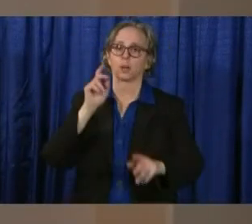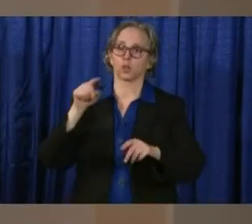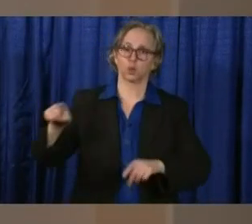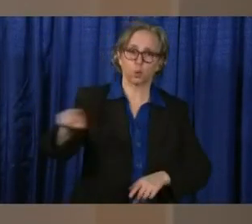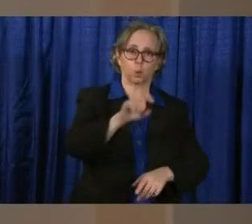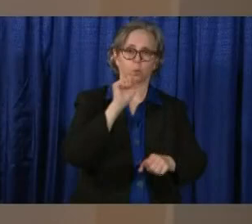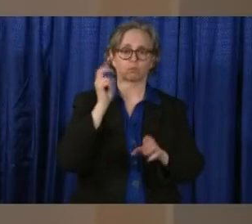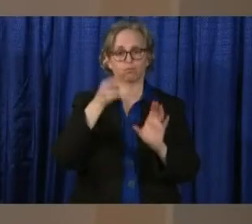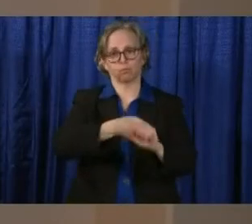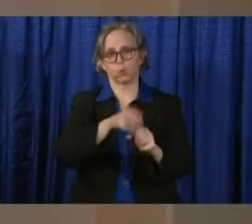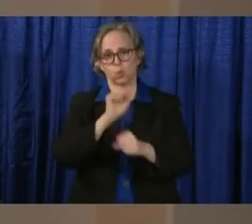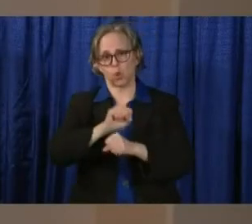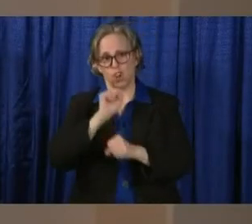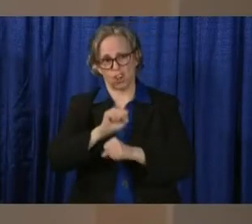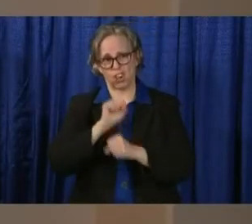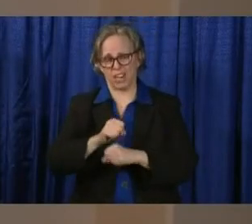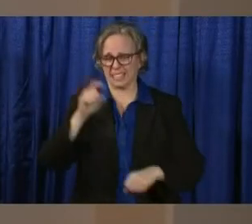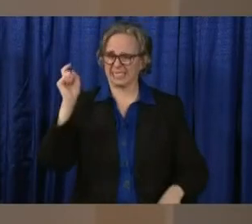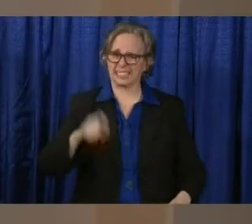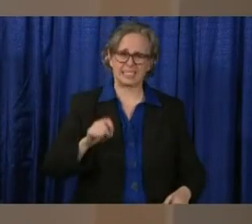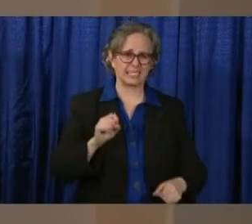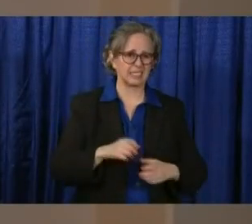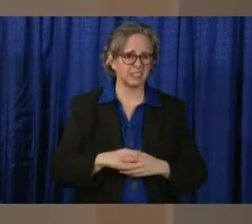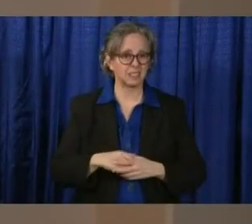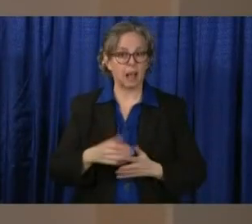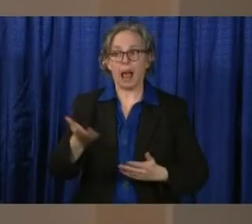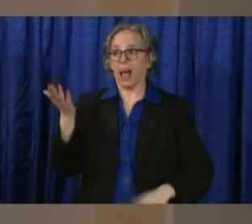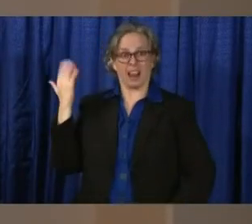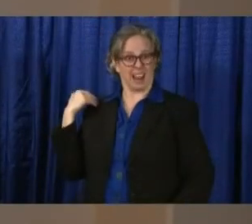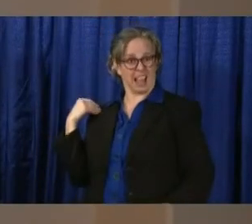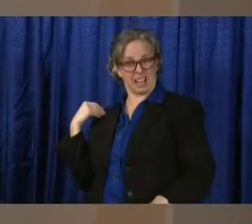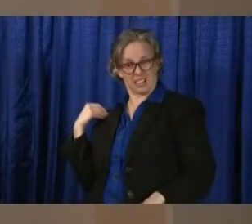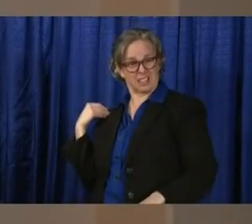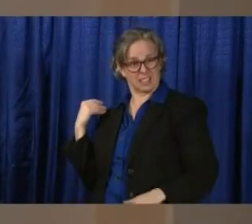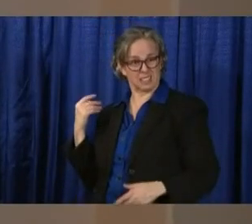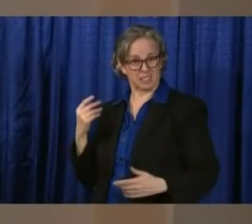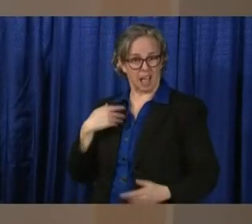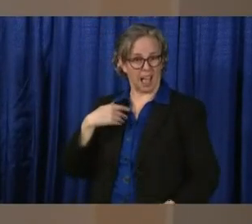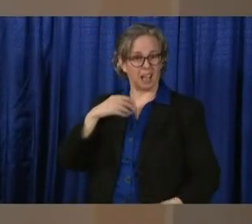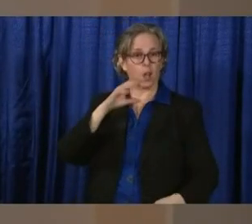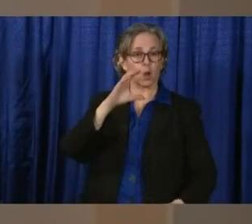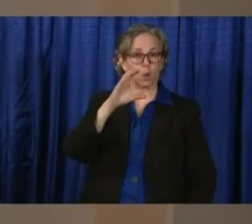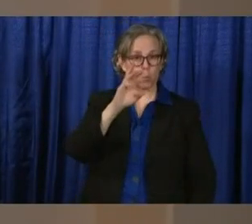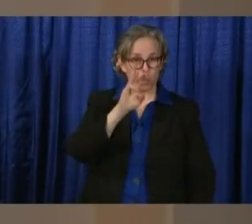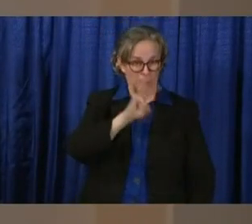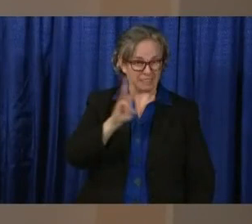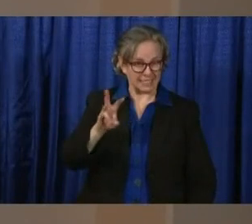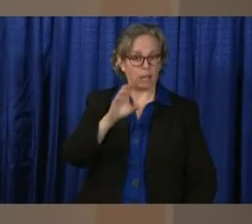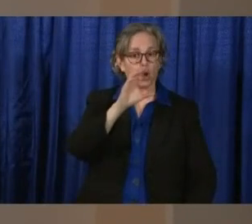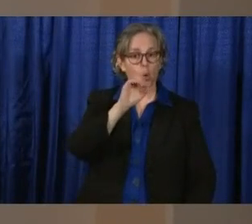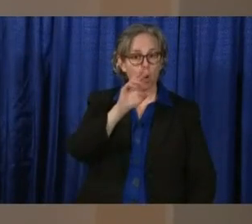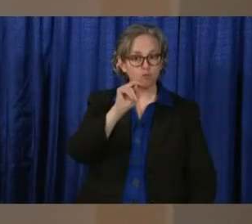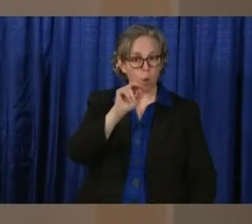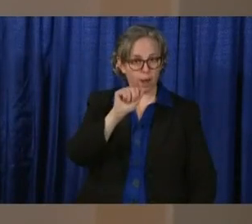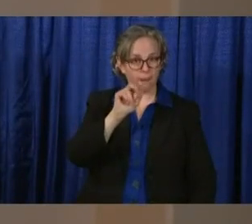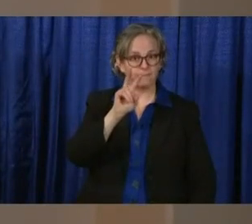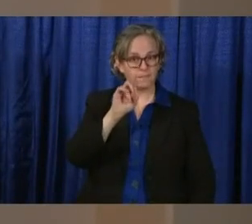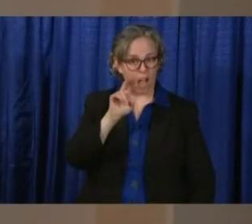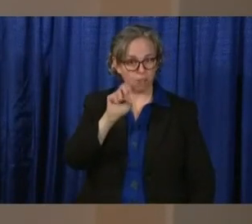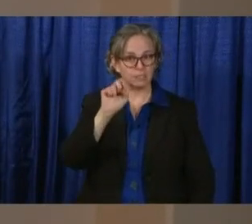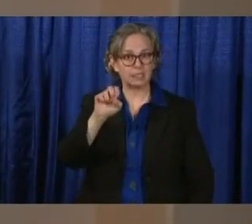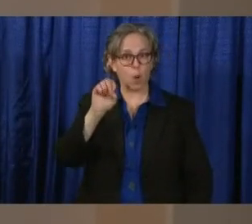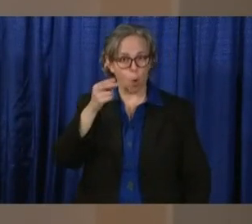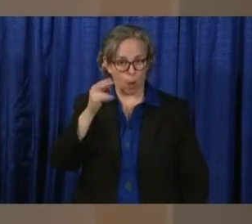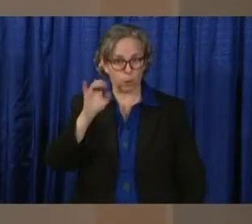that the website, coronavirus.ohio.gov slash job